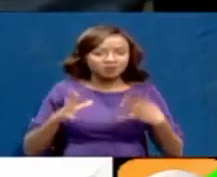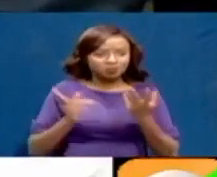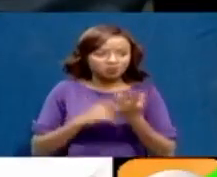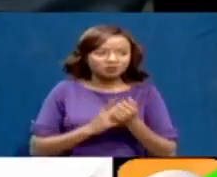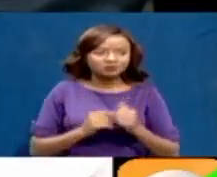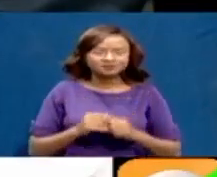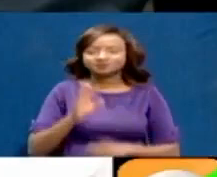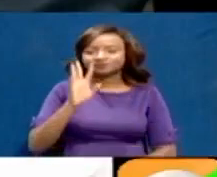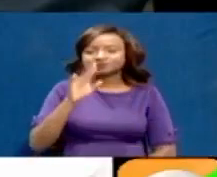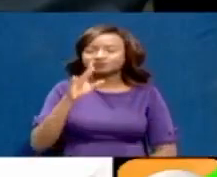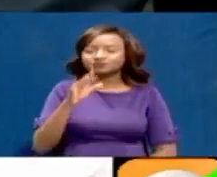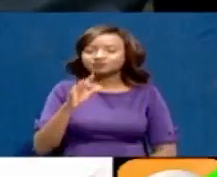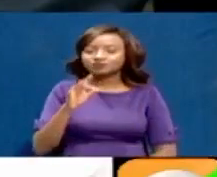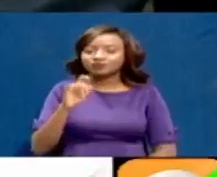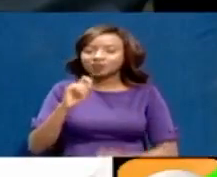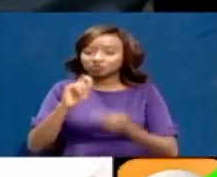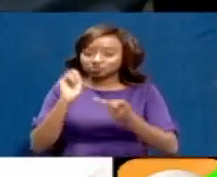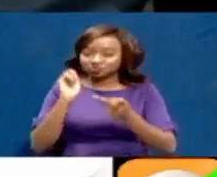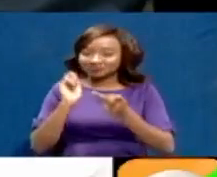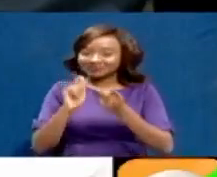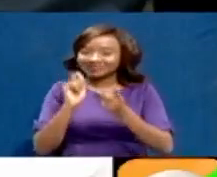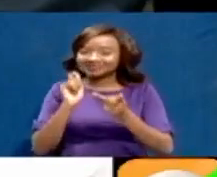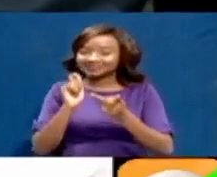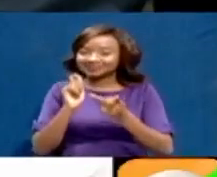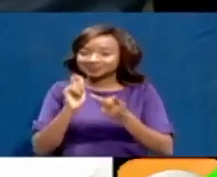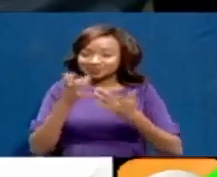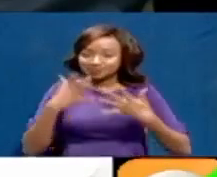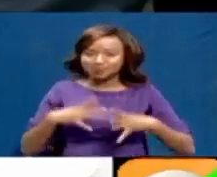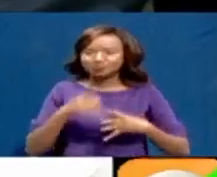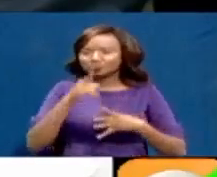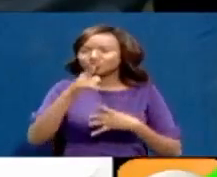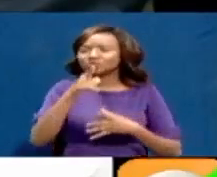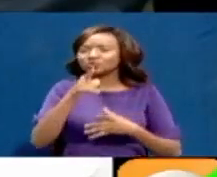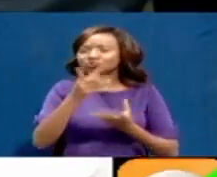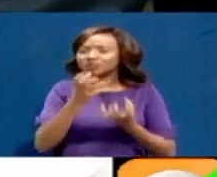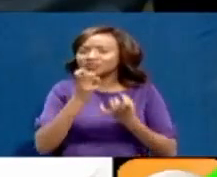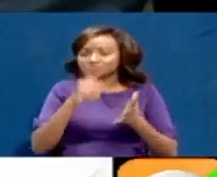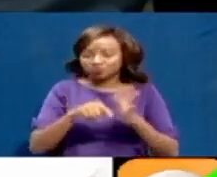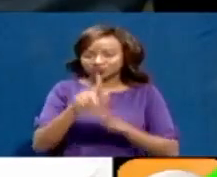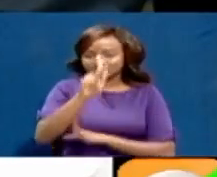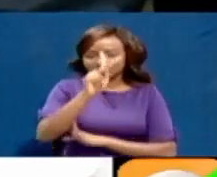this COVID. To do mass testing, you need lots of kids. How many kids do you have access to tonight?